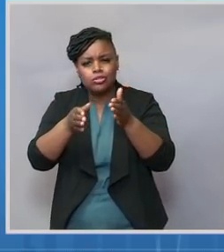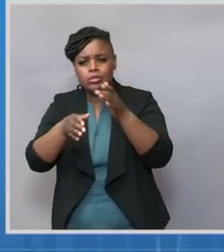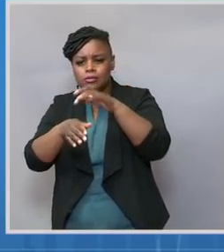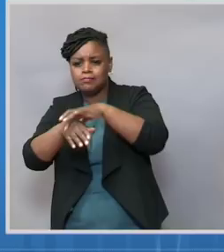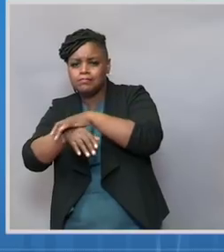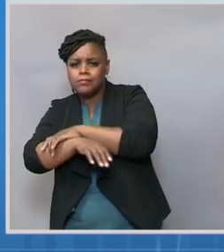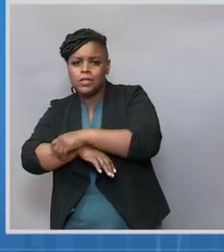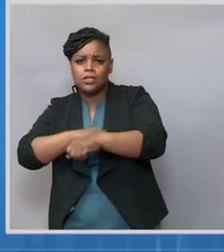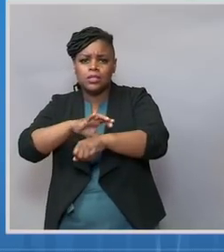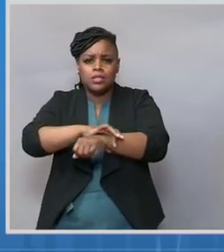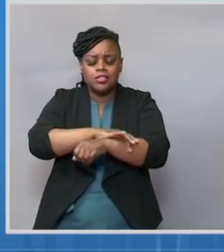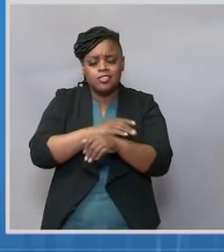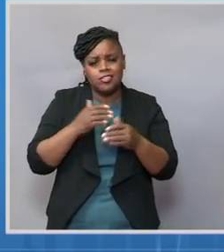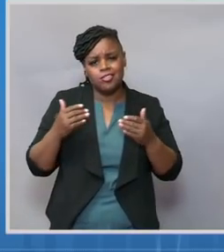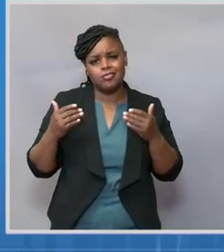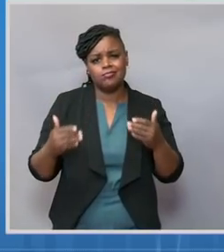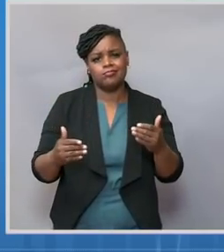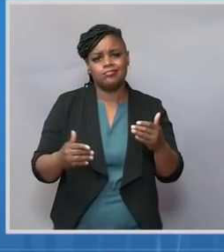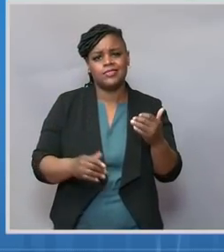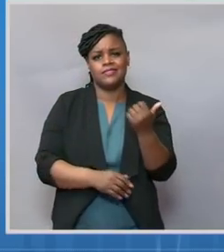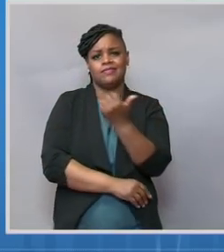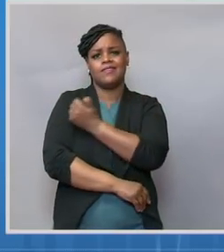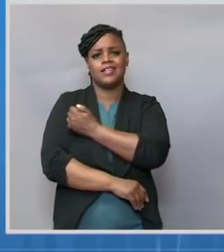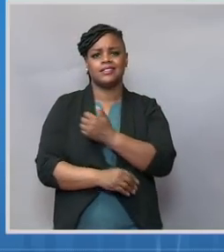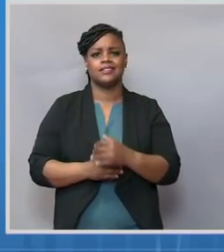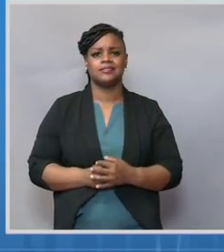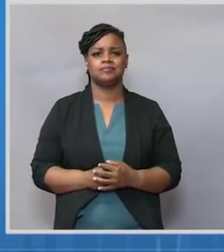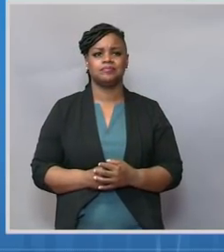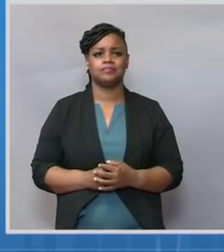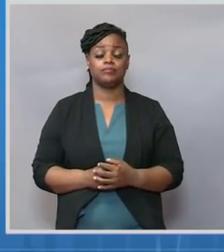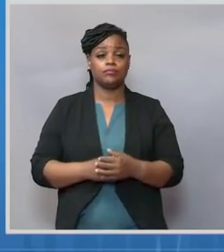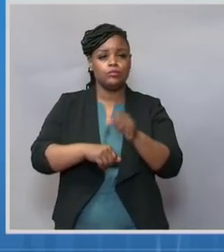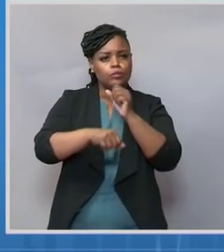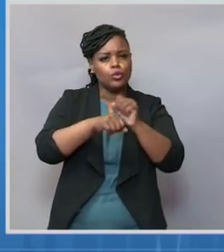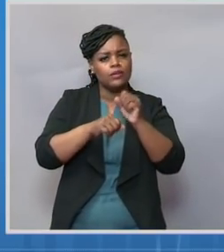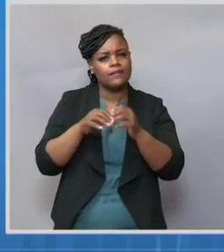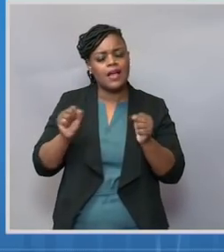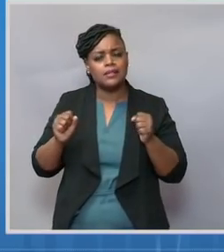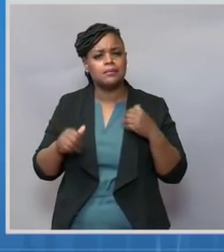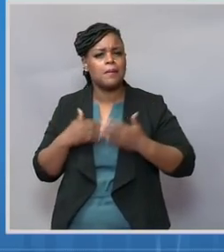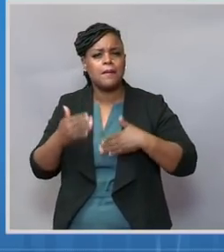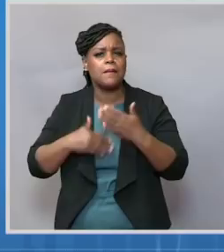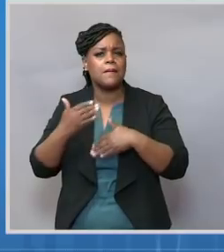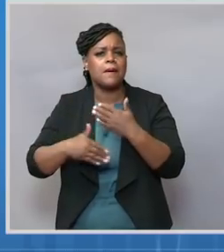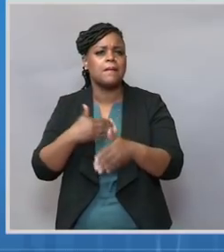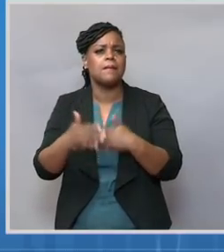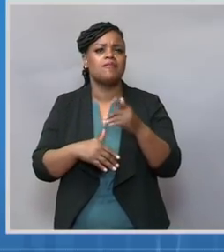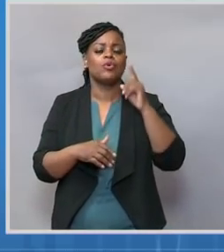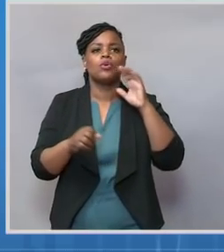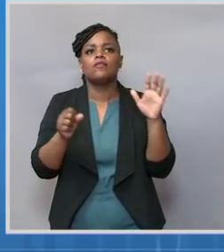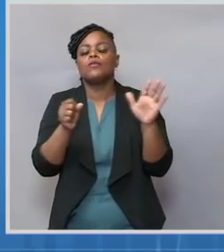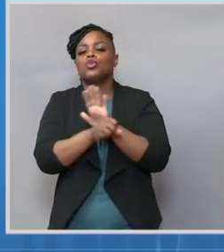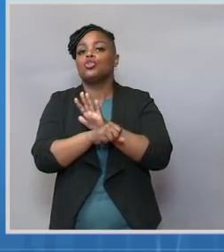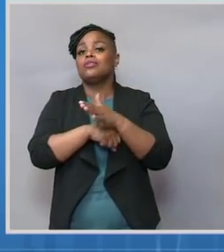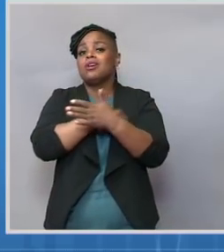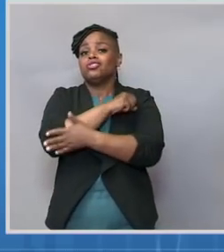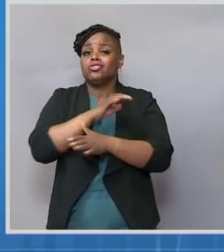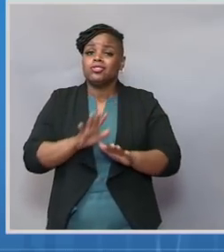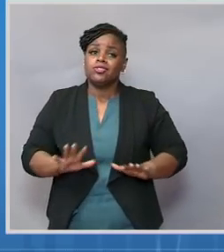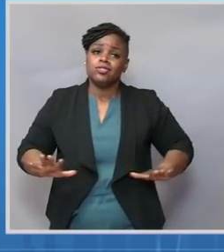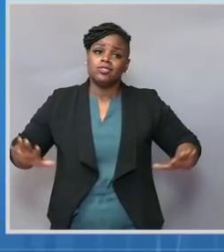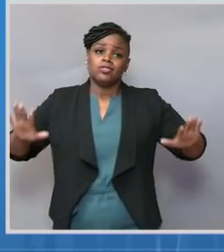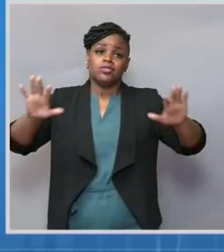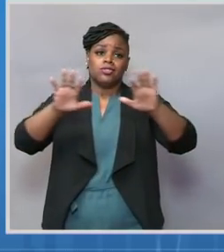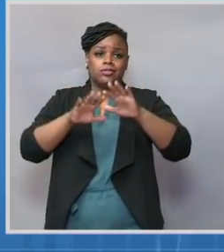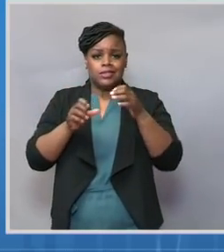ongoing partnerships, we are working as quickly as possible to get the rest of the country vaccinated. As we look at the data